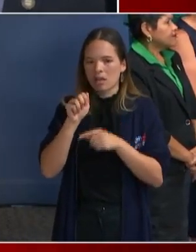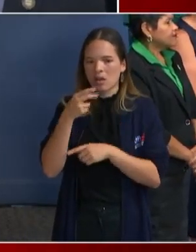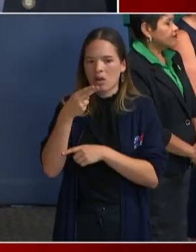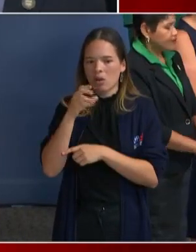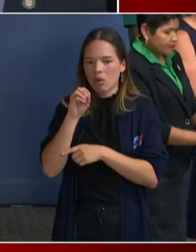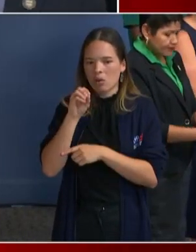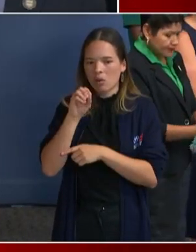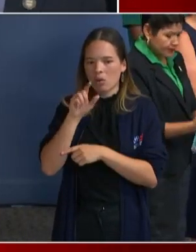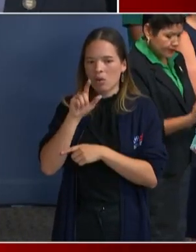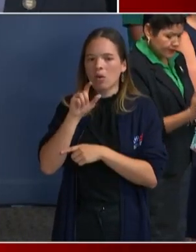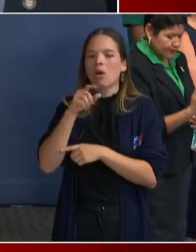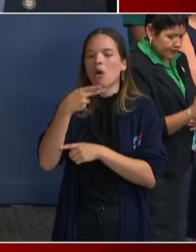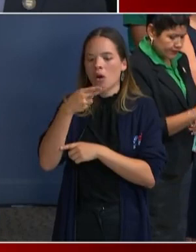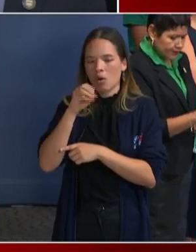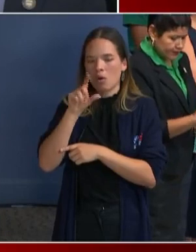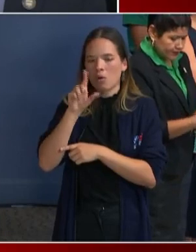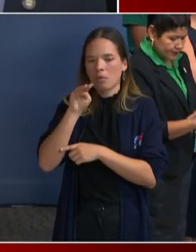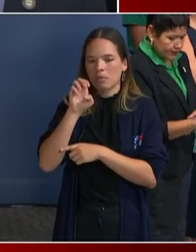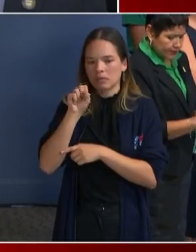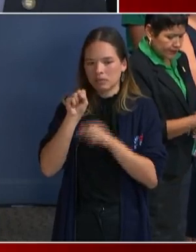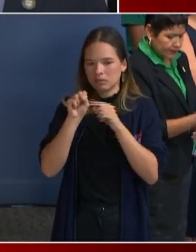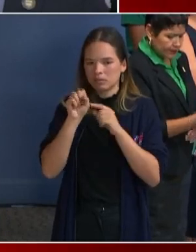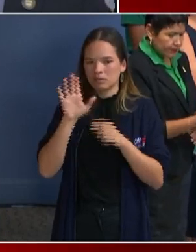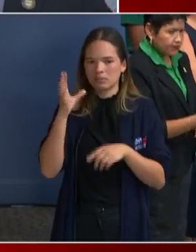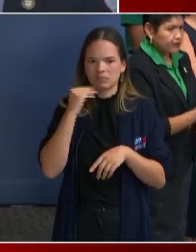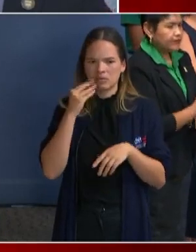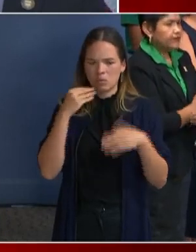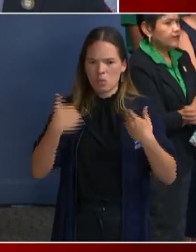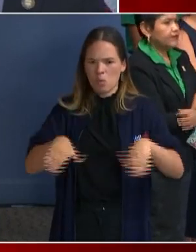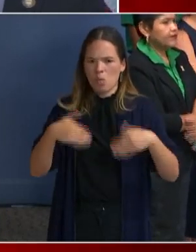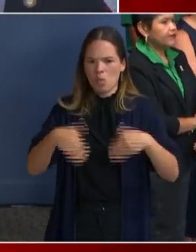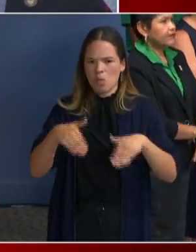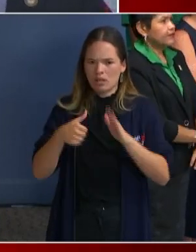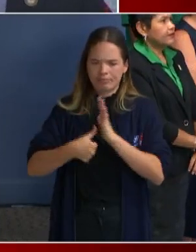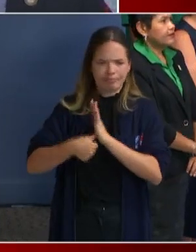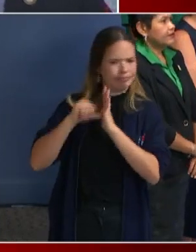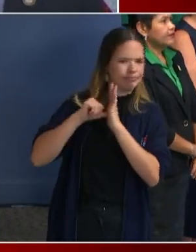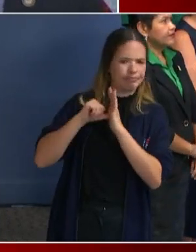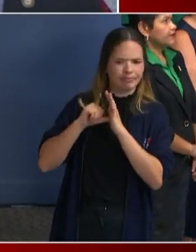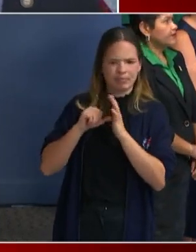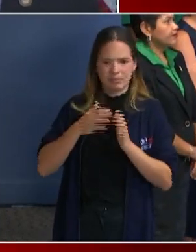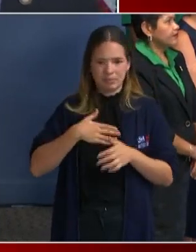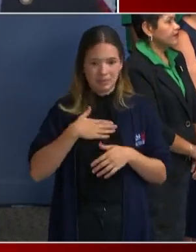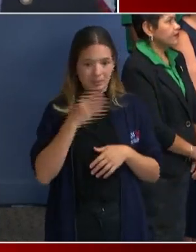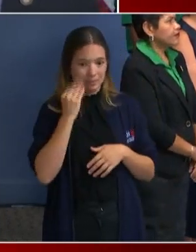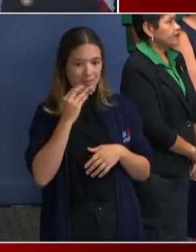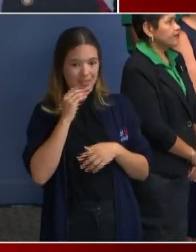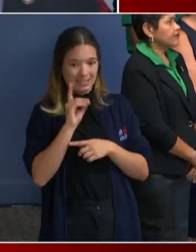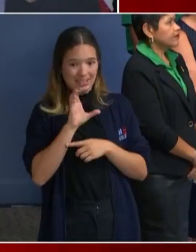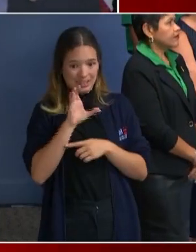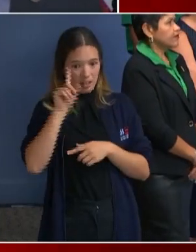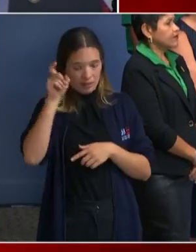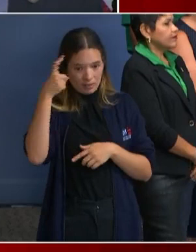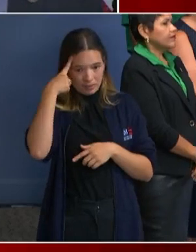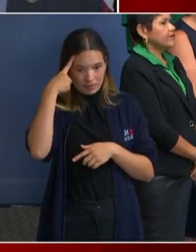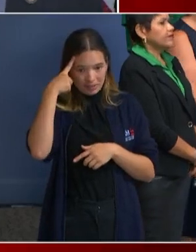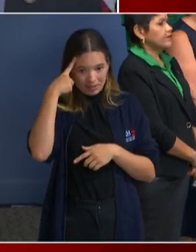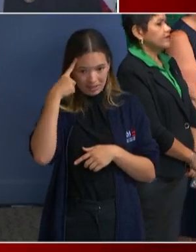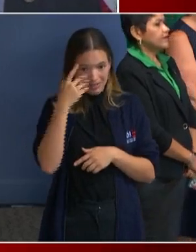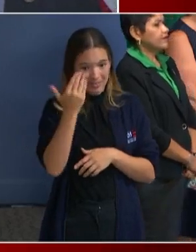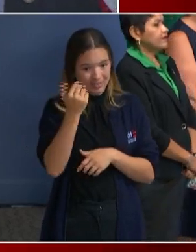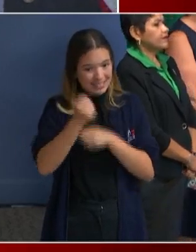in my experience in DC government, which goes back 15 years, in understanding all